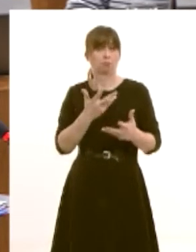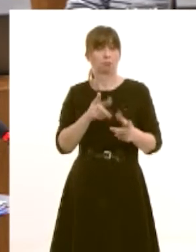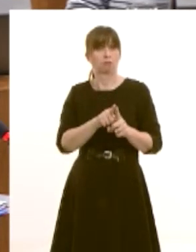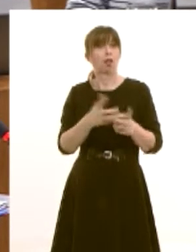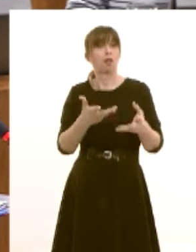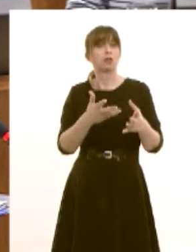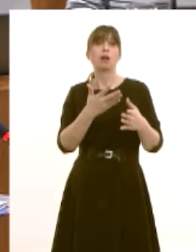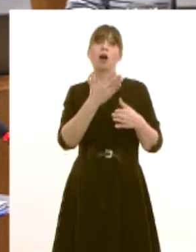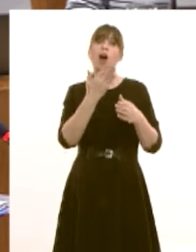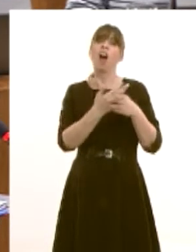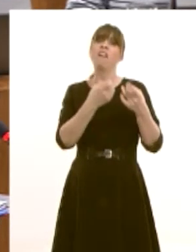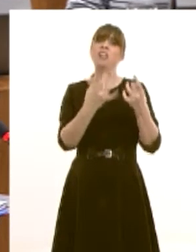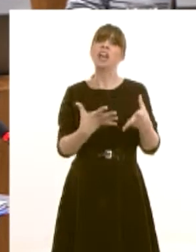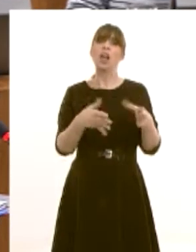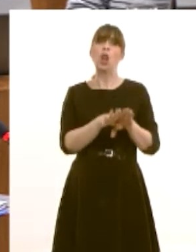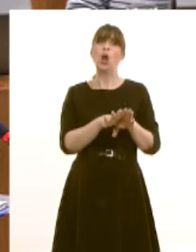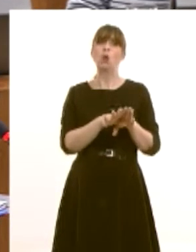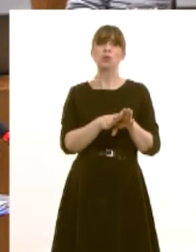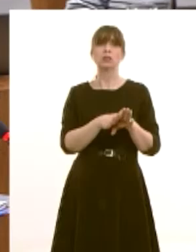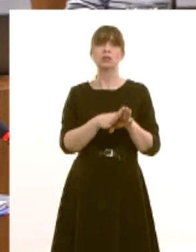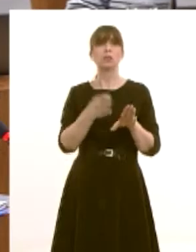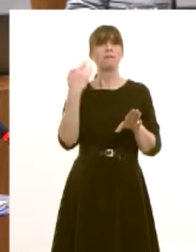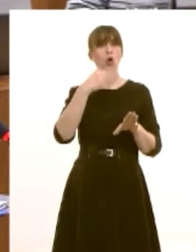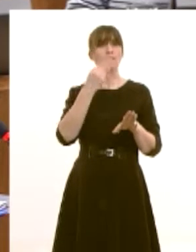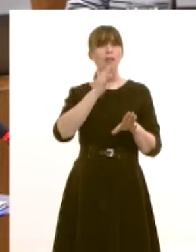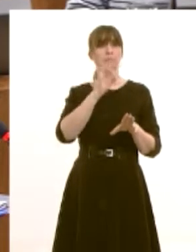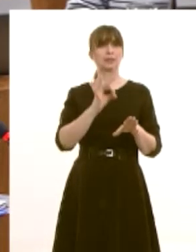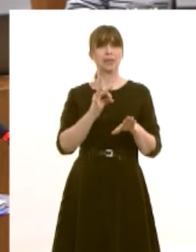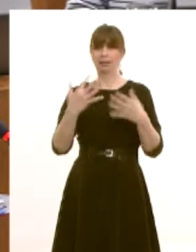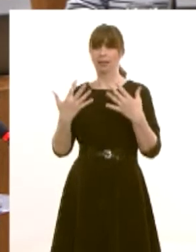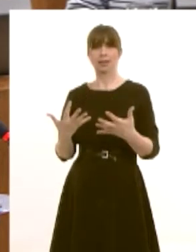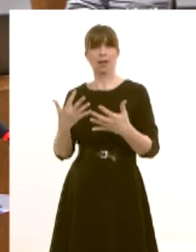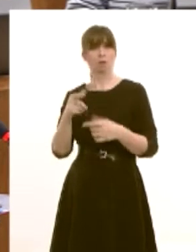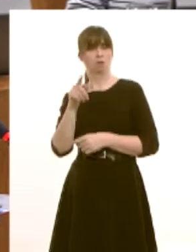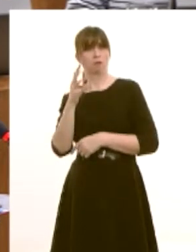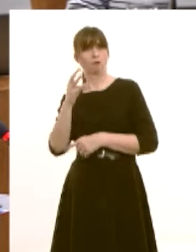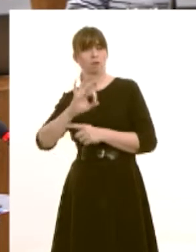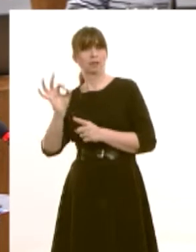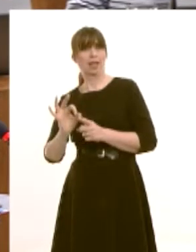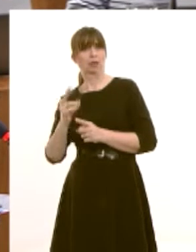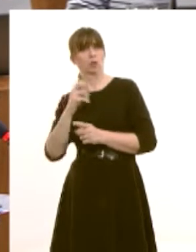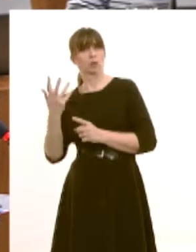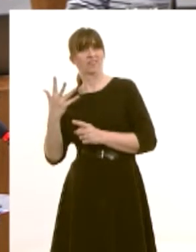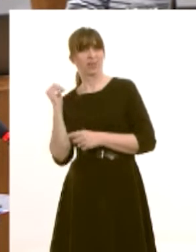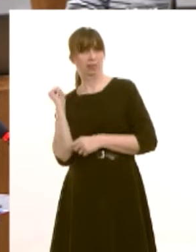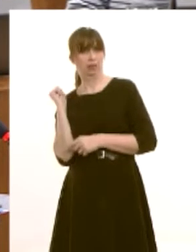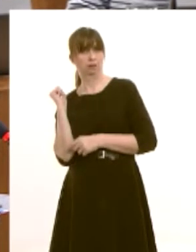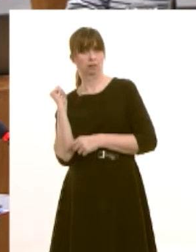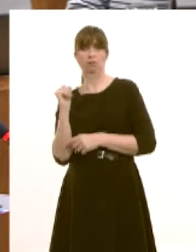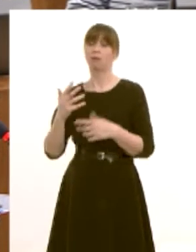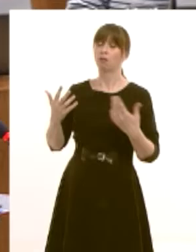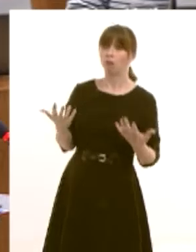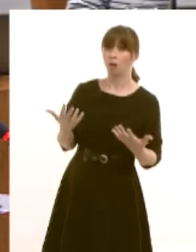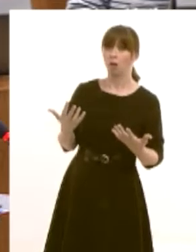practices closed half day on a one weekday has fallen from 19 percent in 2011 to 4 percent in 2015 now of course because uh gps tend to be